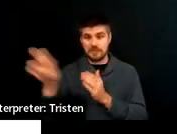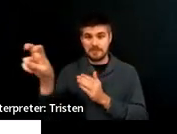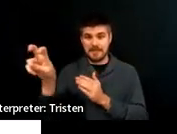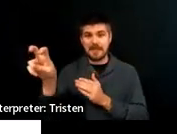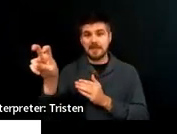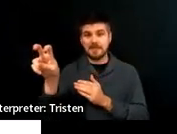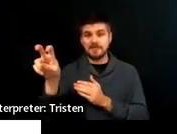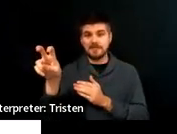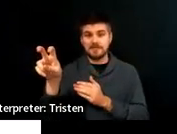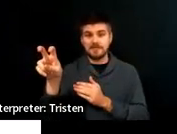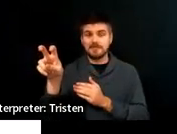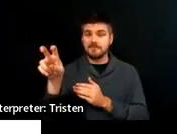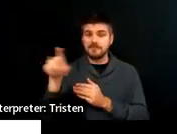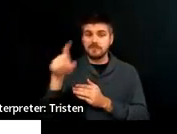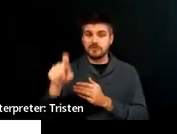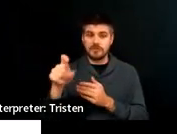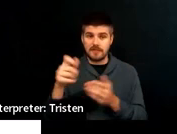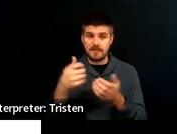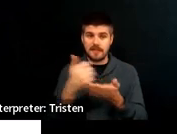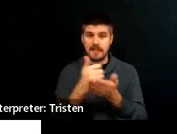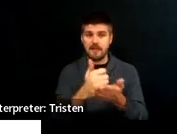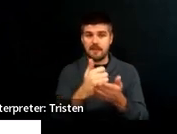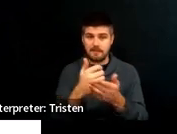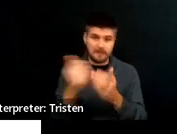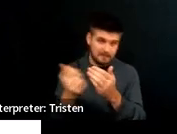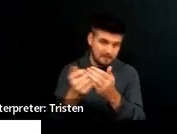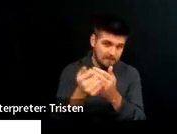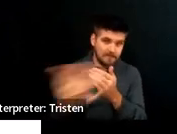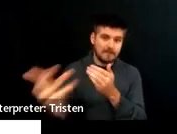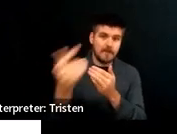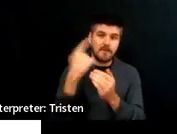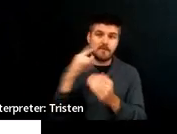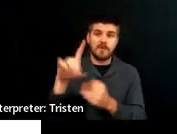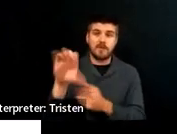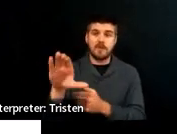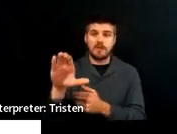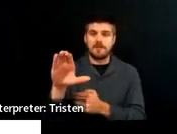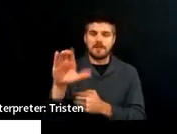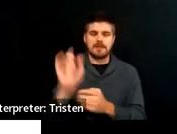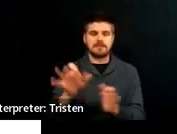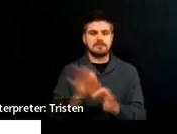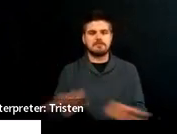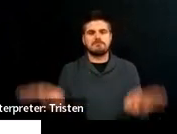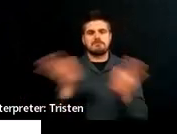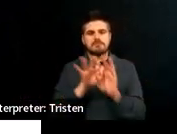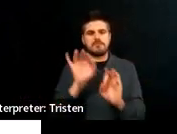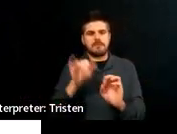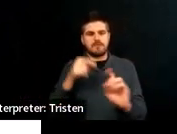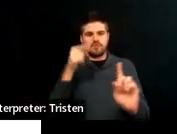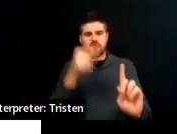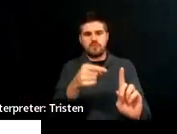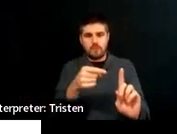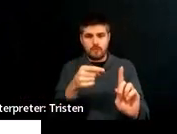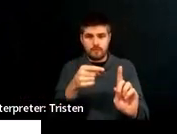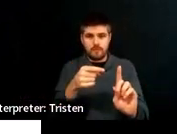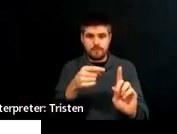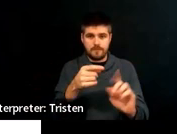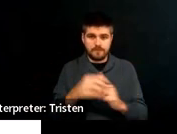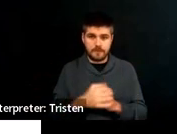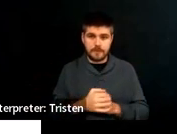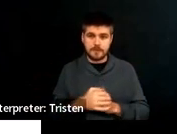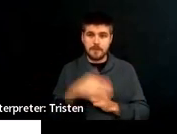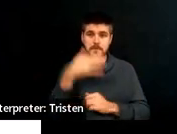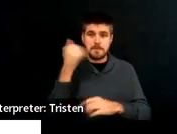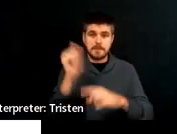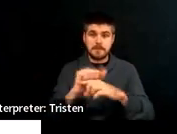document. That's how important those secondary outcomes are. So that's really, um, best practice